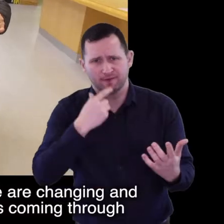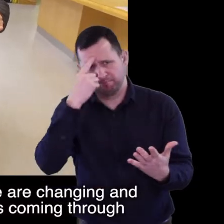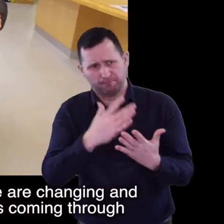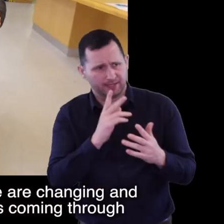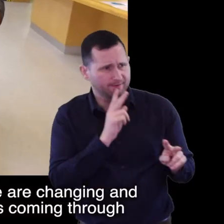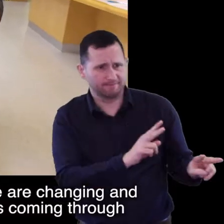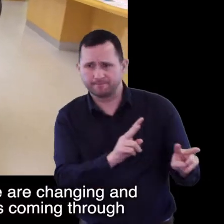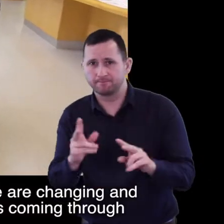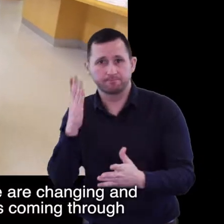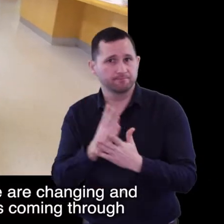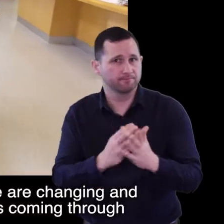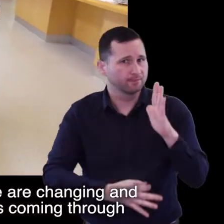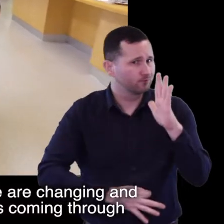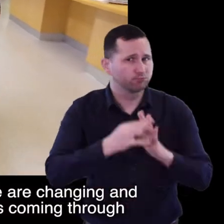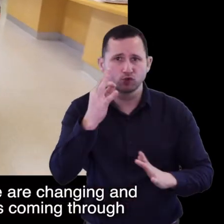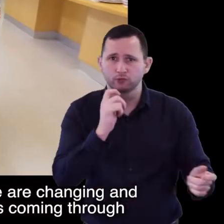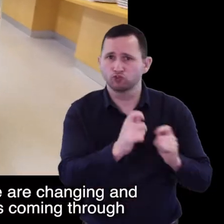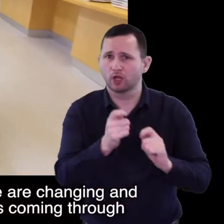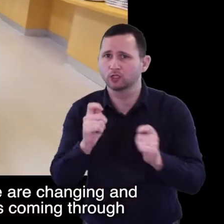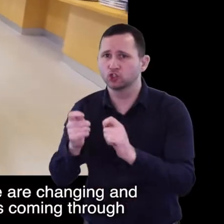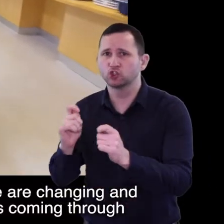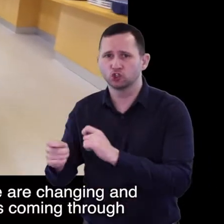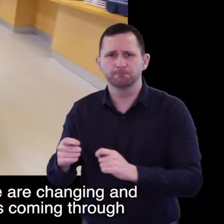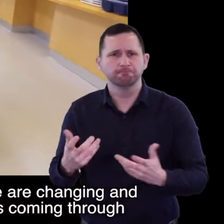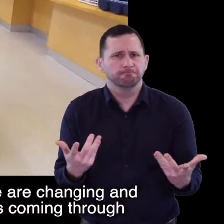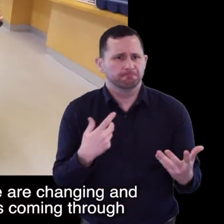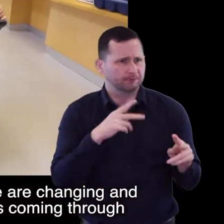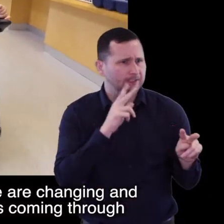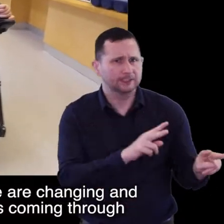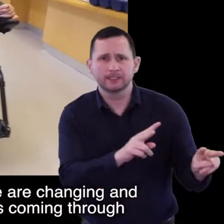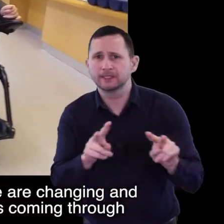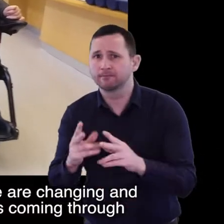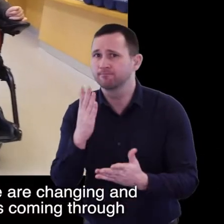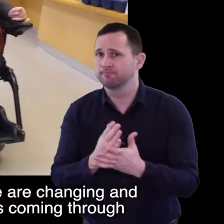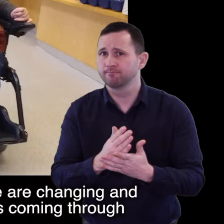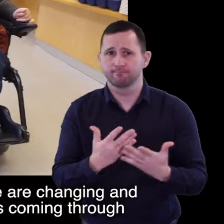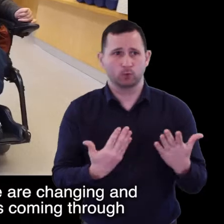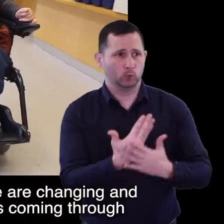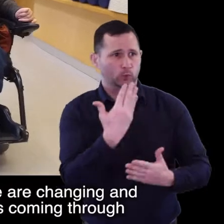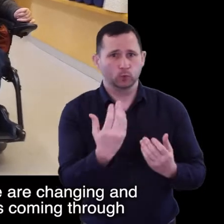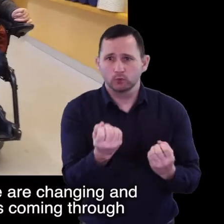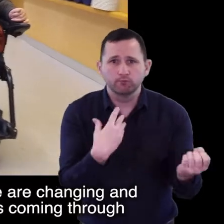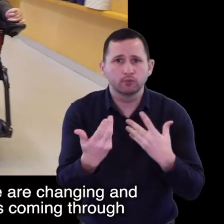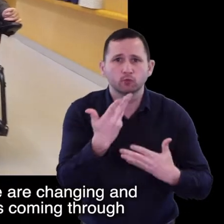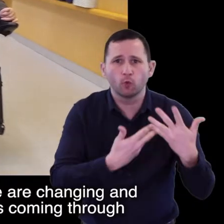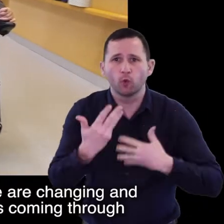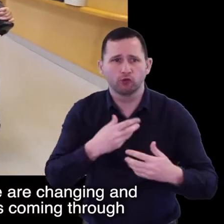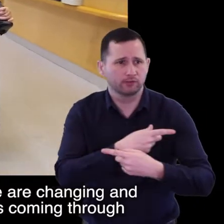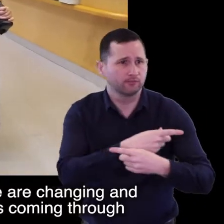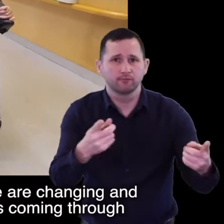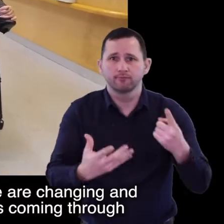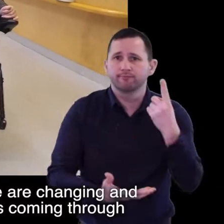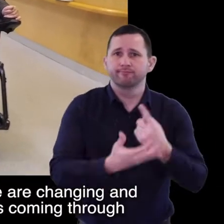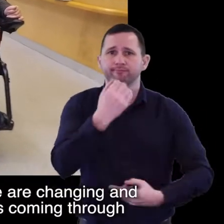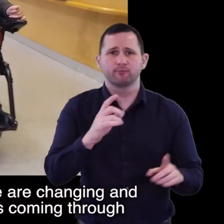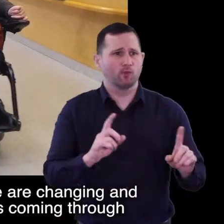to their needs. The lives of local people with disabilities we do believe are changing and improving. I'm having